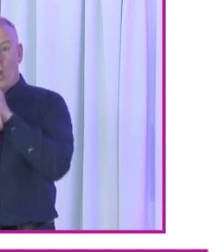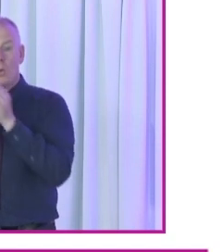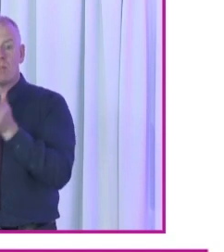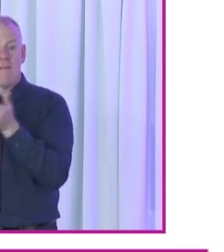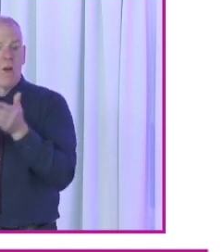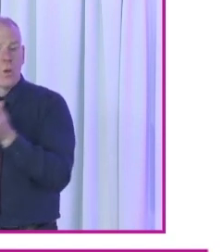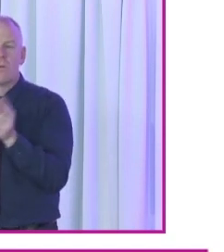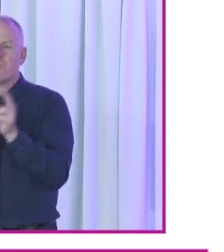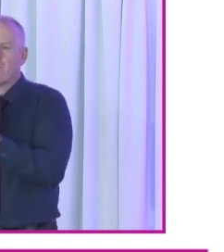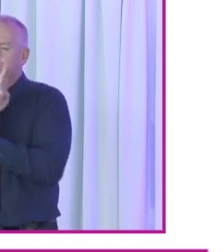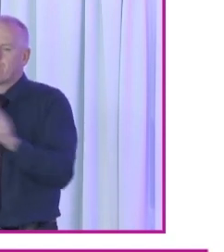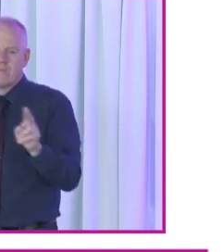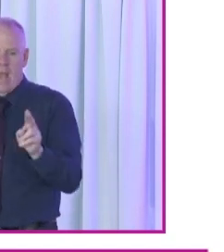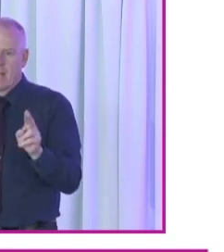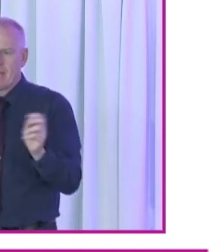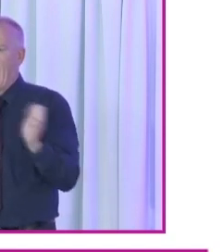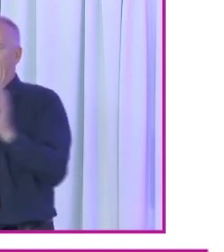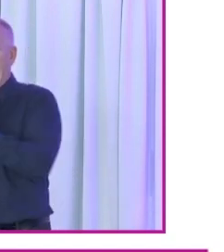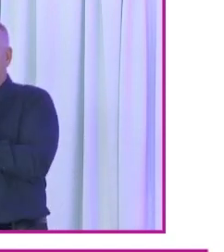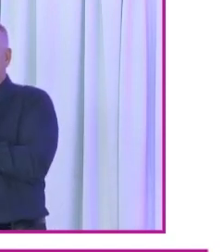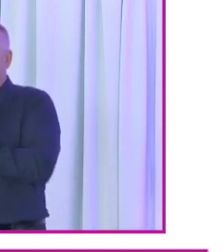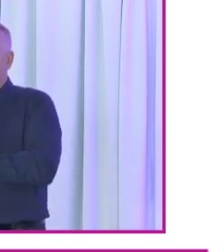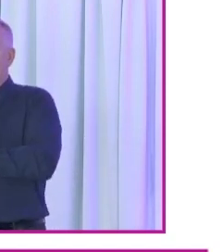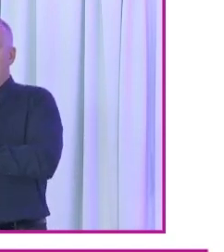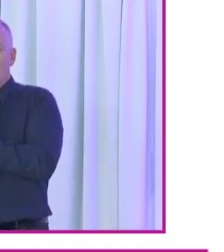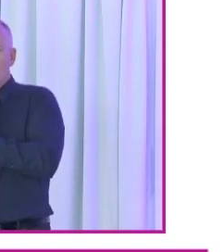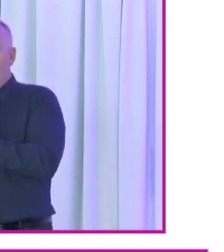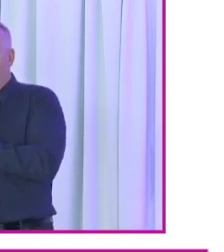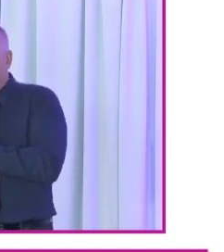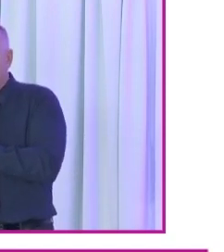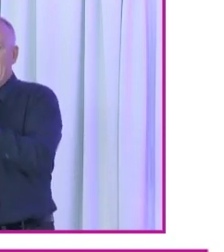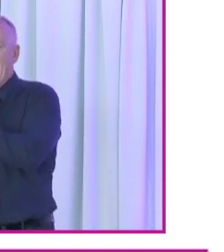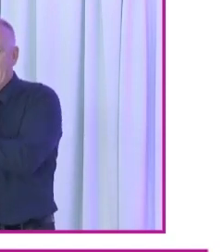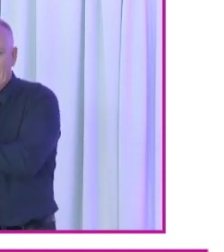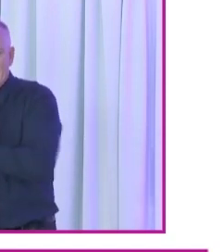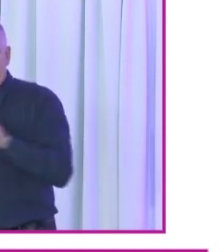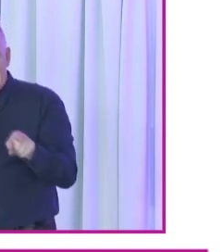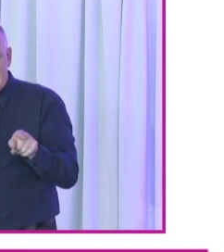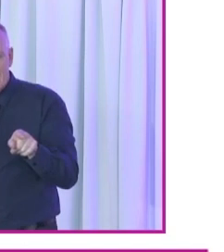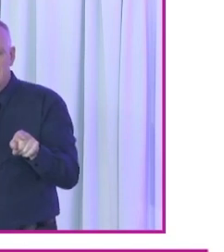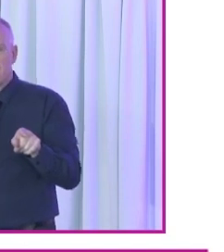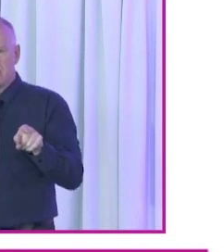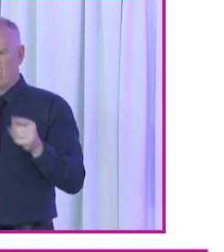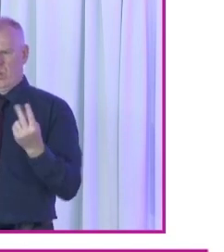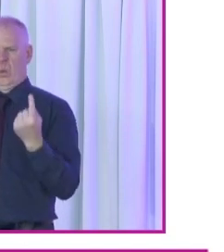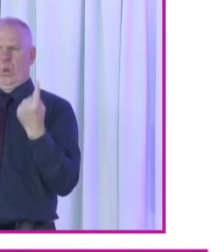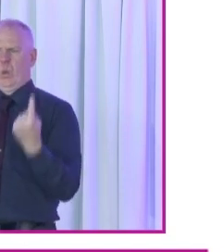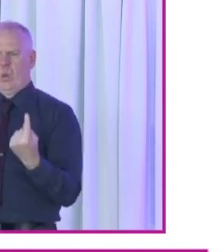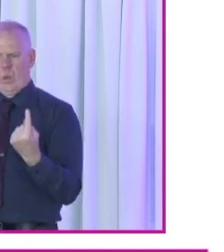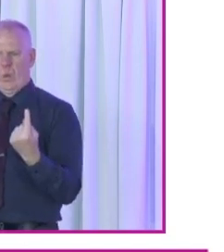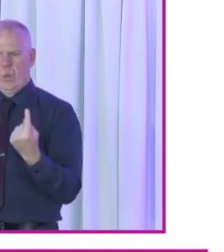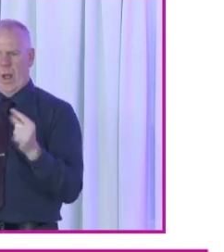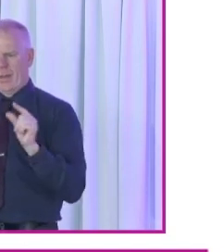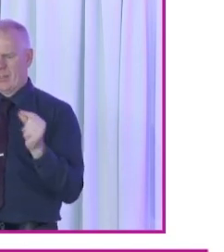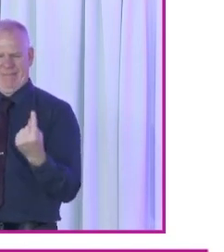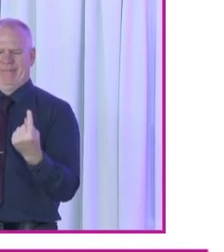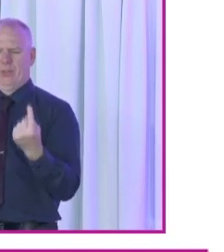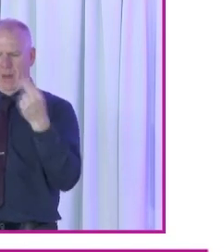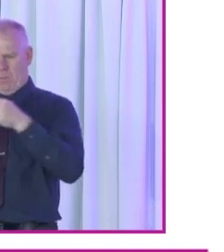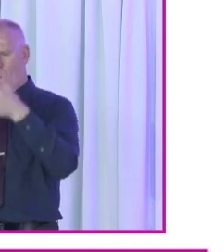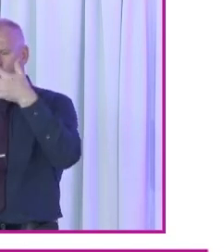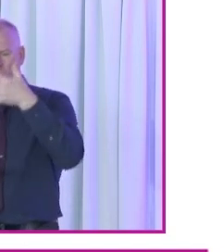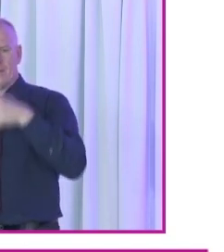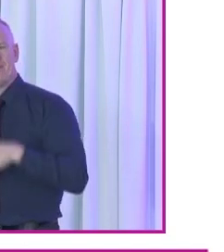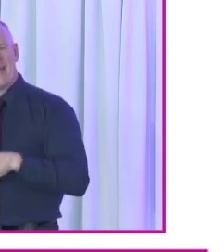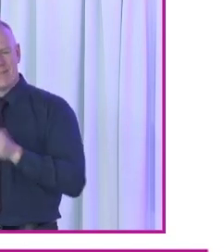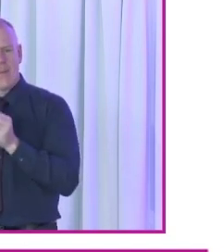should not be versus the only alternative to voting in the traditional manner in a polling station. Next slide please. I